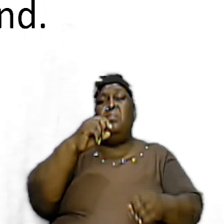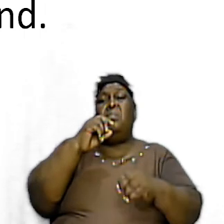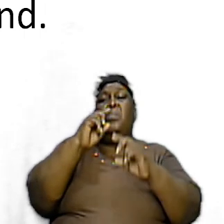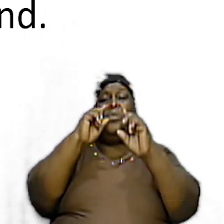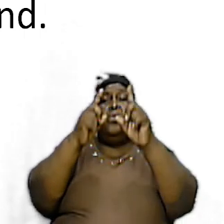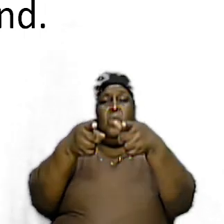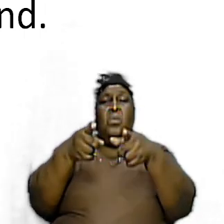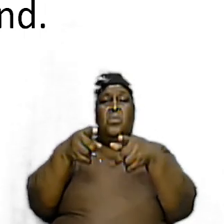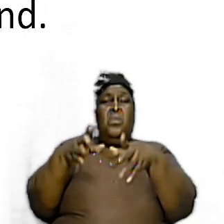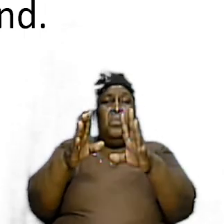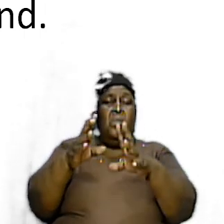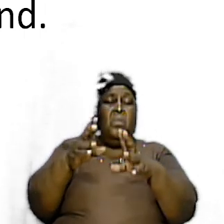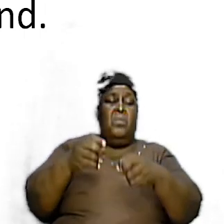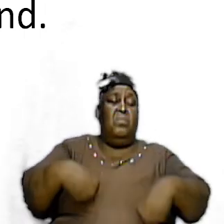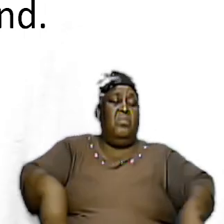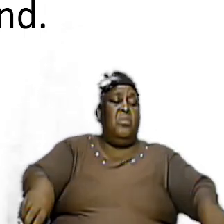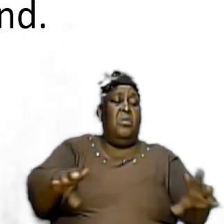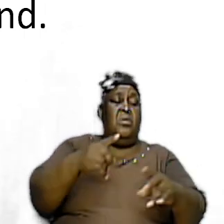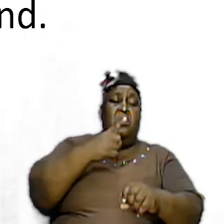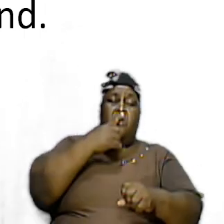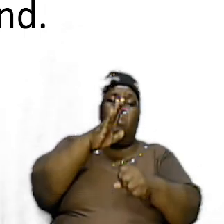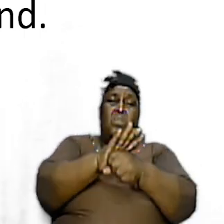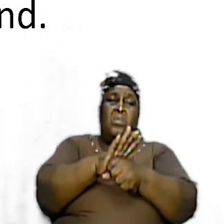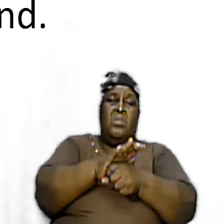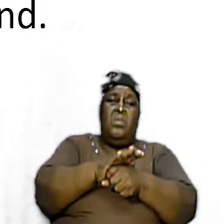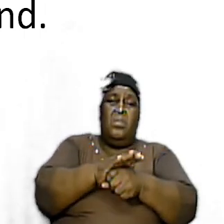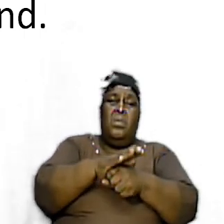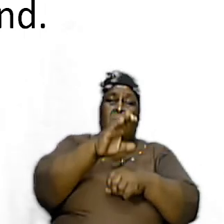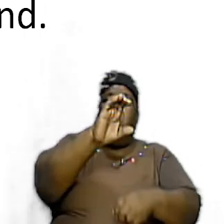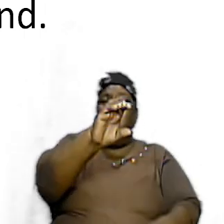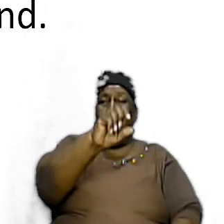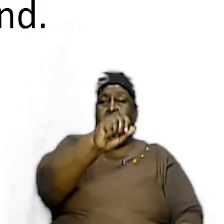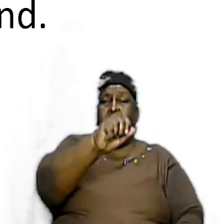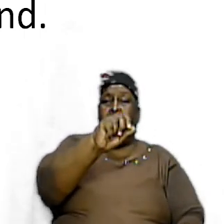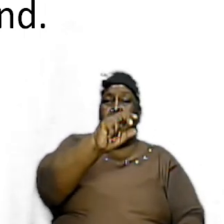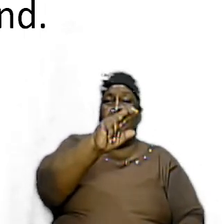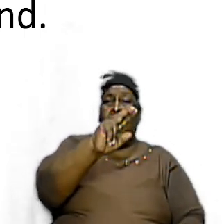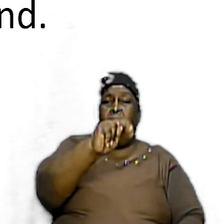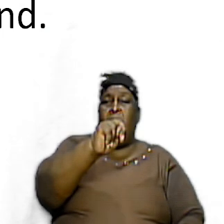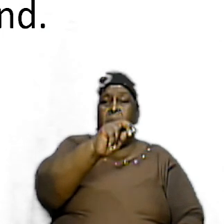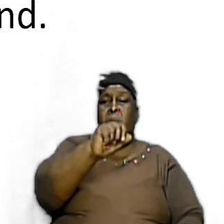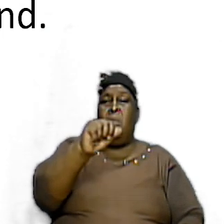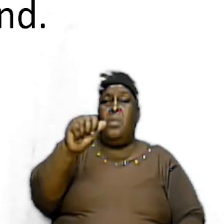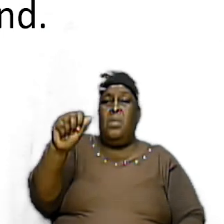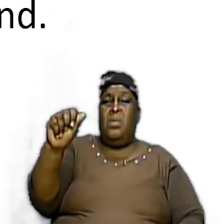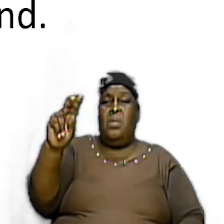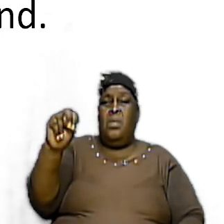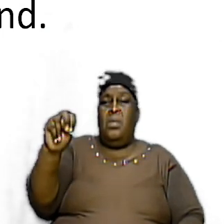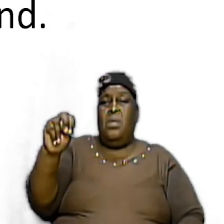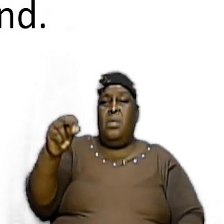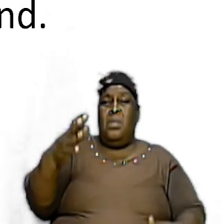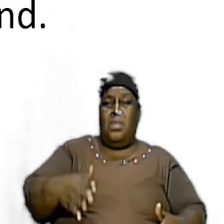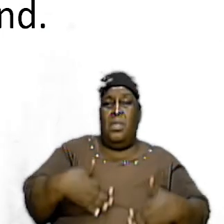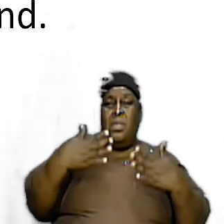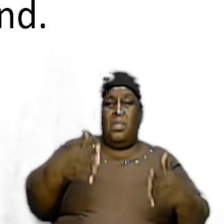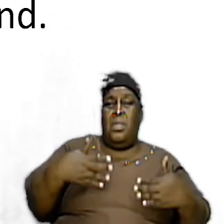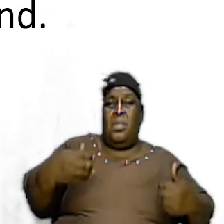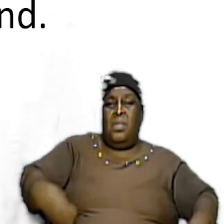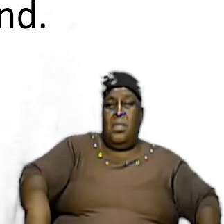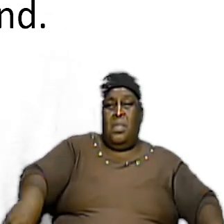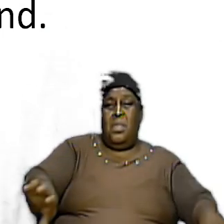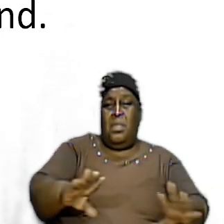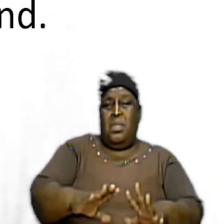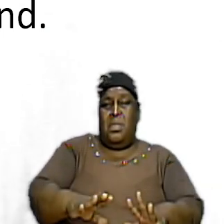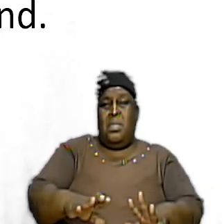to go to the land of promise to Canaan happy land and so we can easily see that they were called